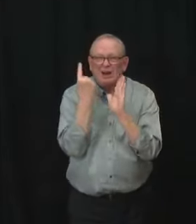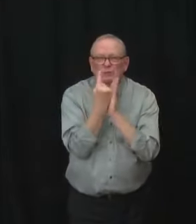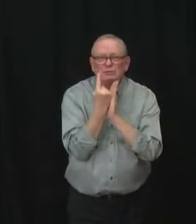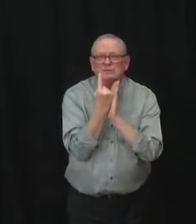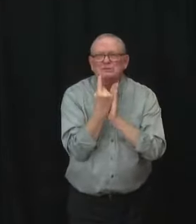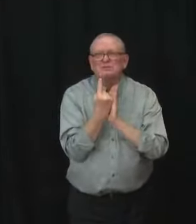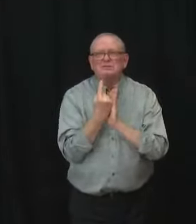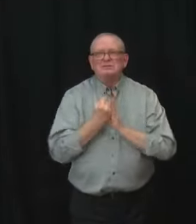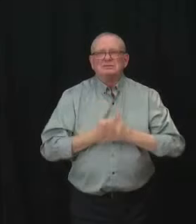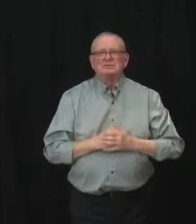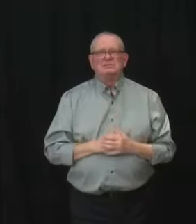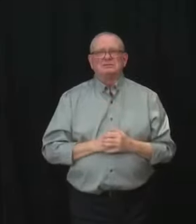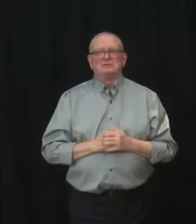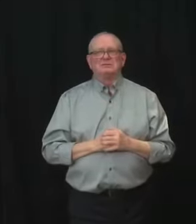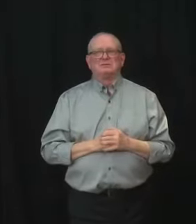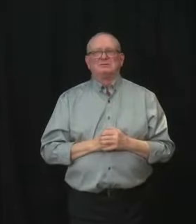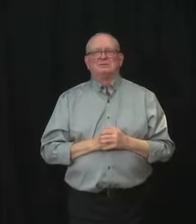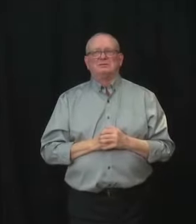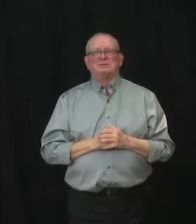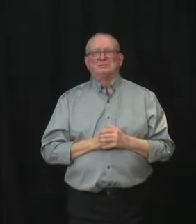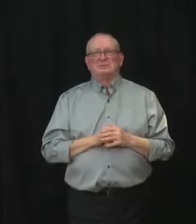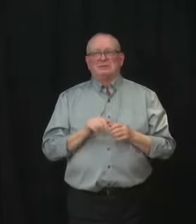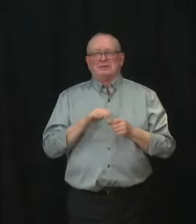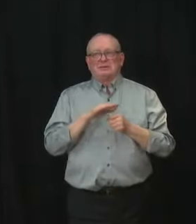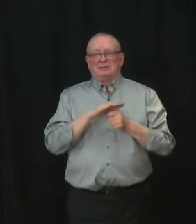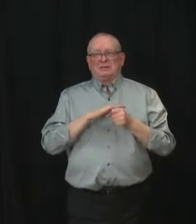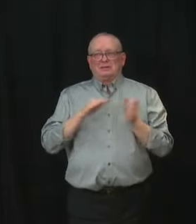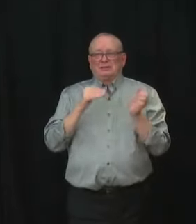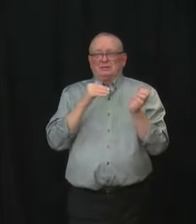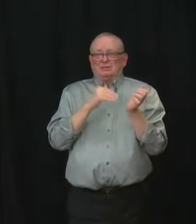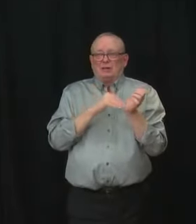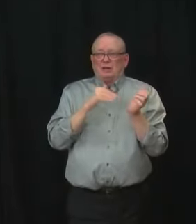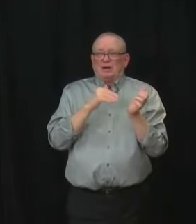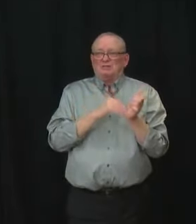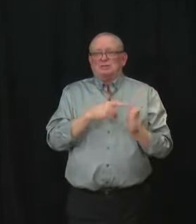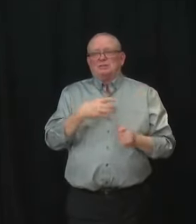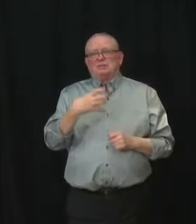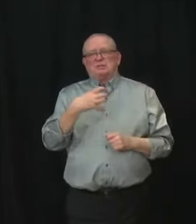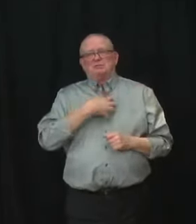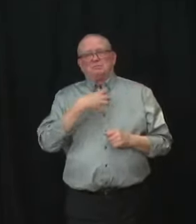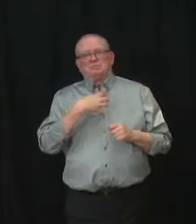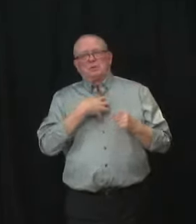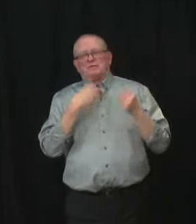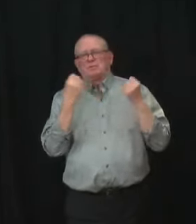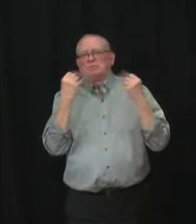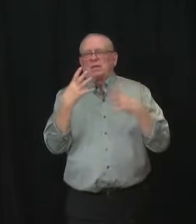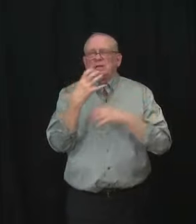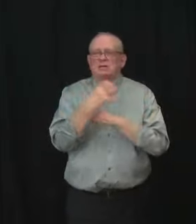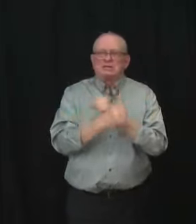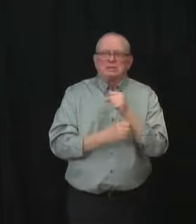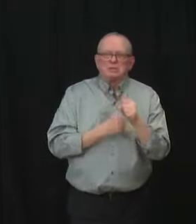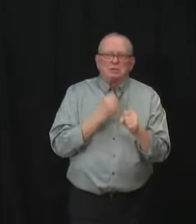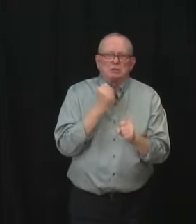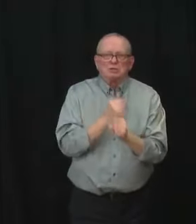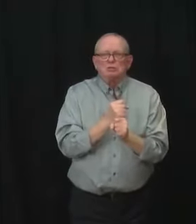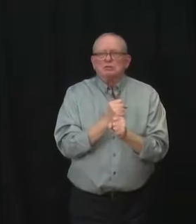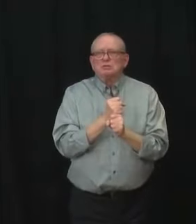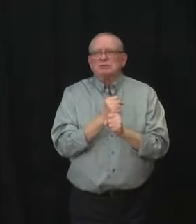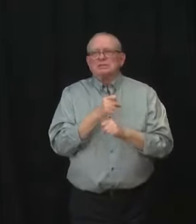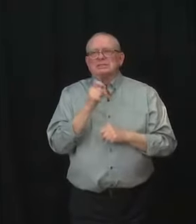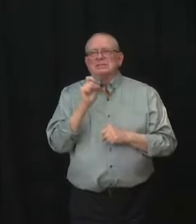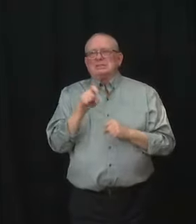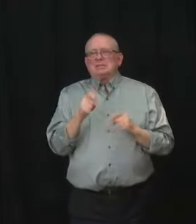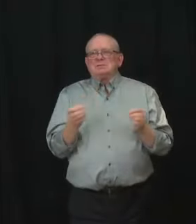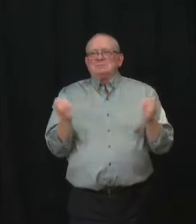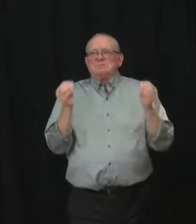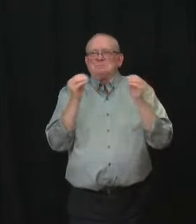sounding the alarm over this infrastructure deficit for years and long before COVID while funding for hospital expansion has continued to be kicked down the